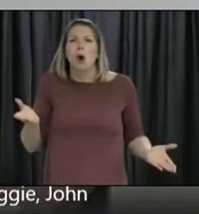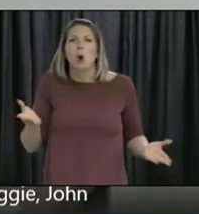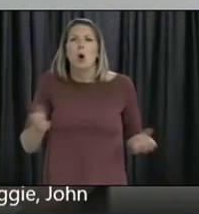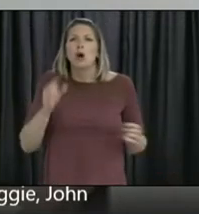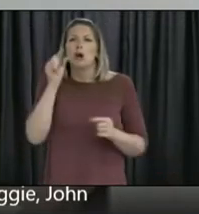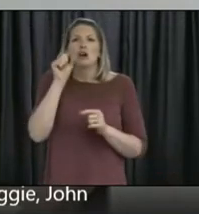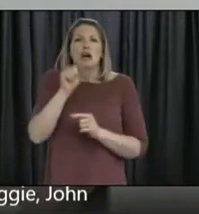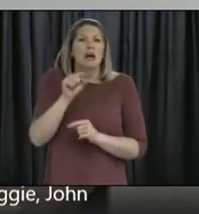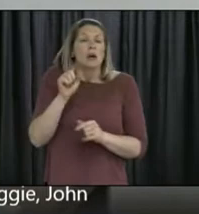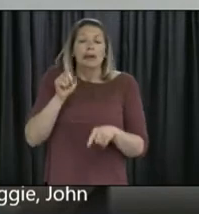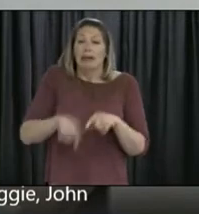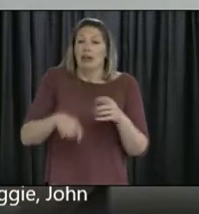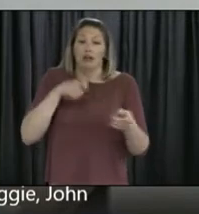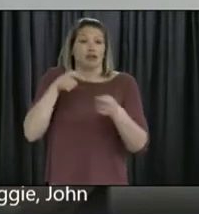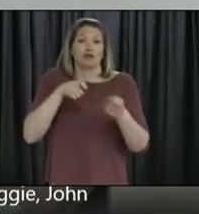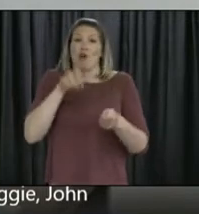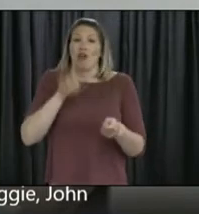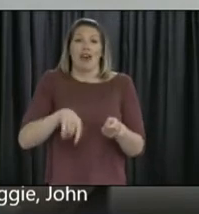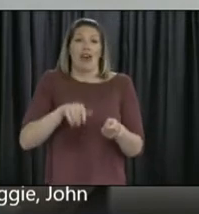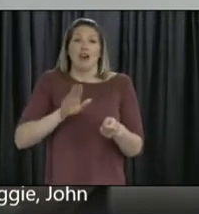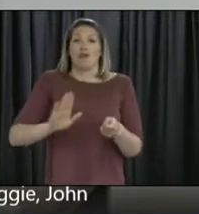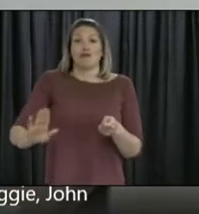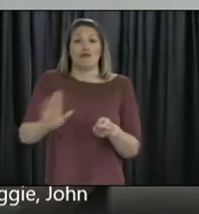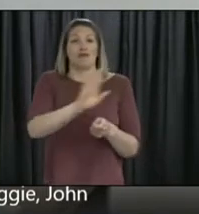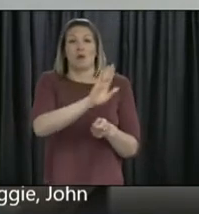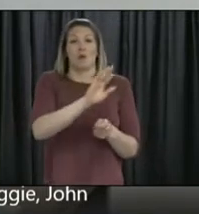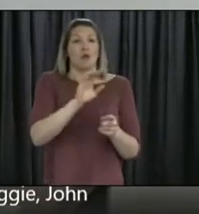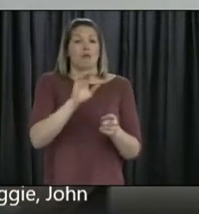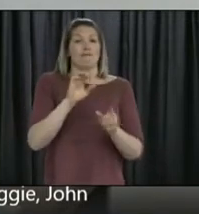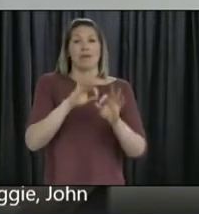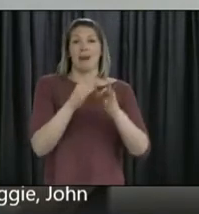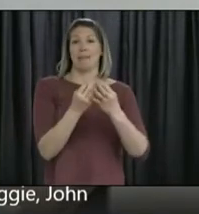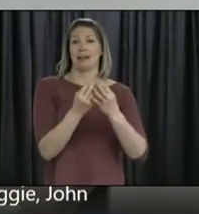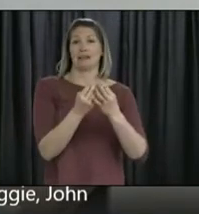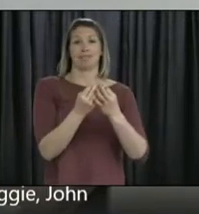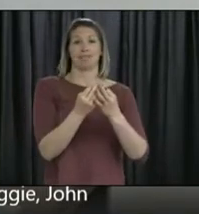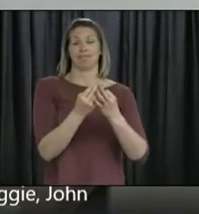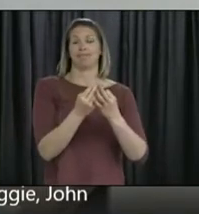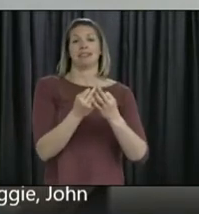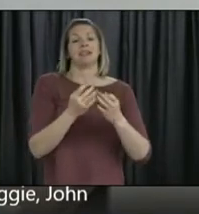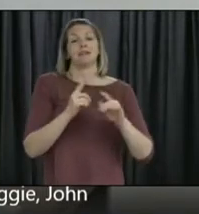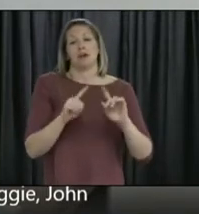And yet we have to live with the public health realities that we have at the moment.